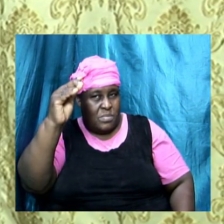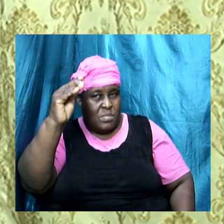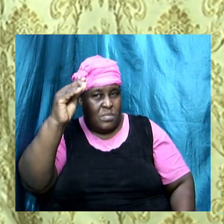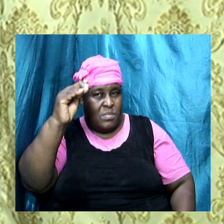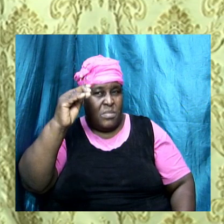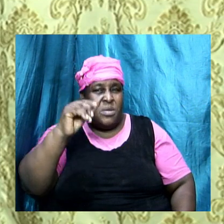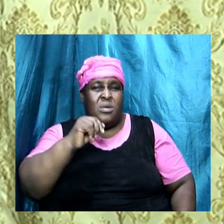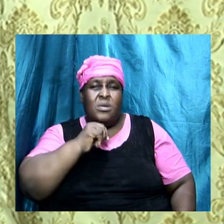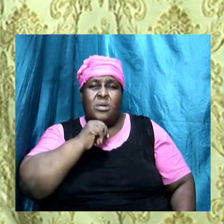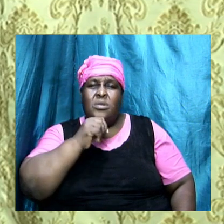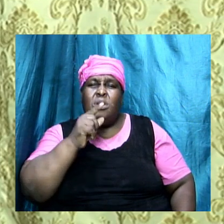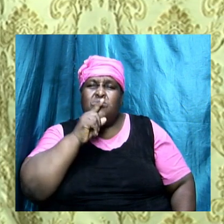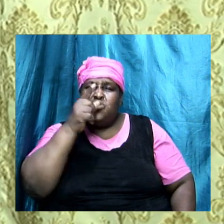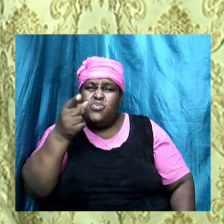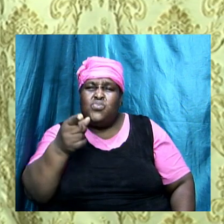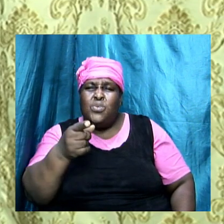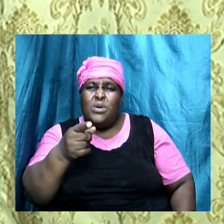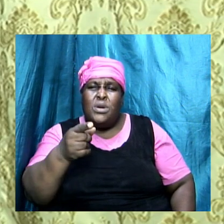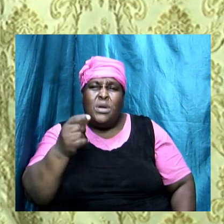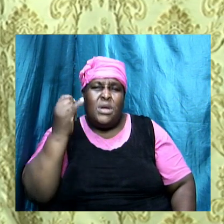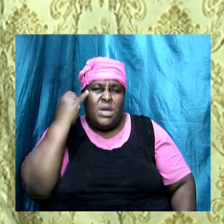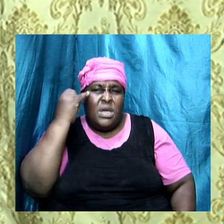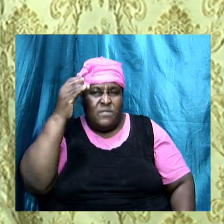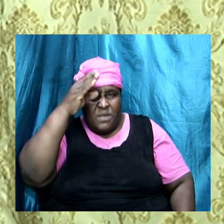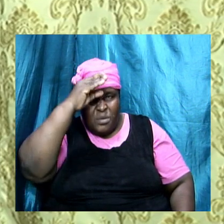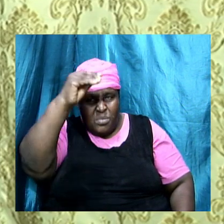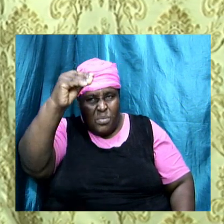that are not sure if them are boys